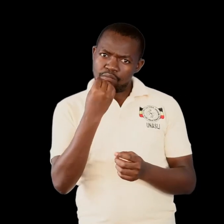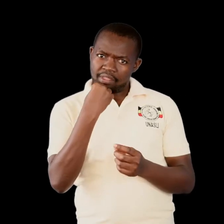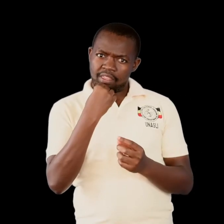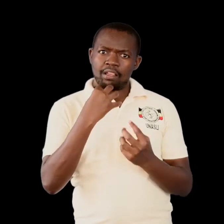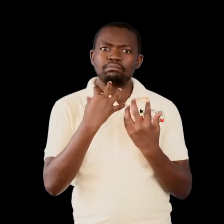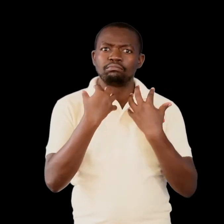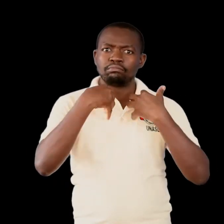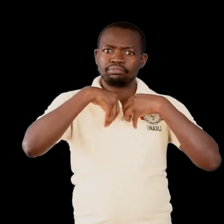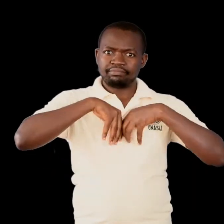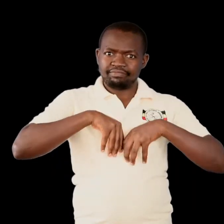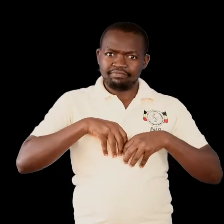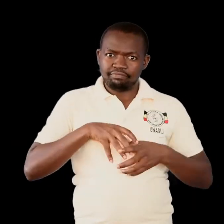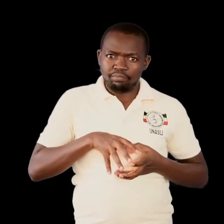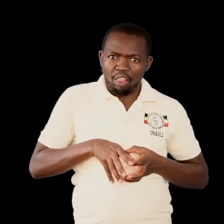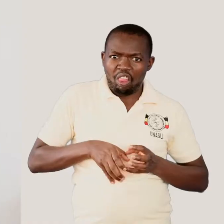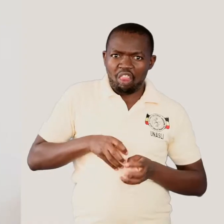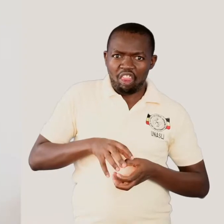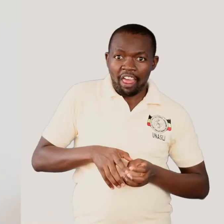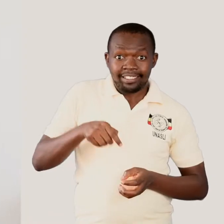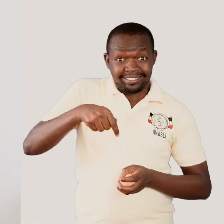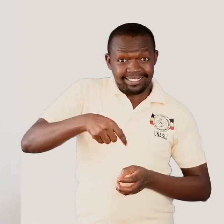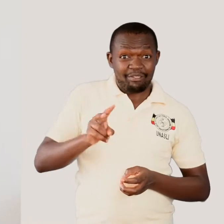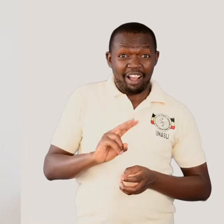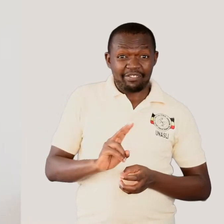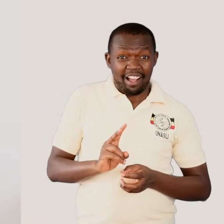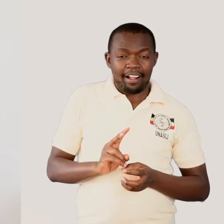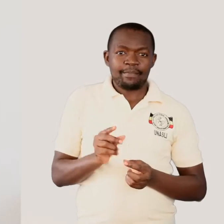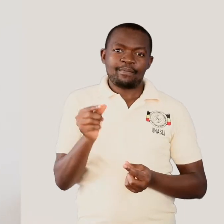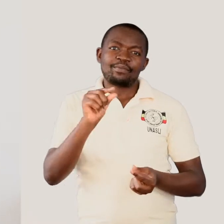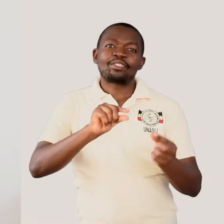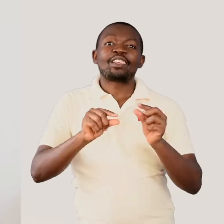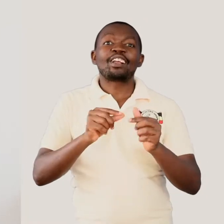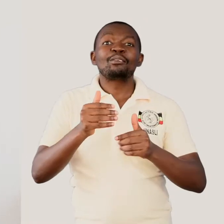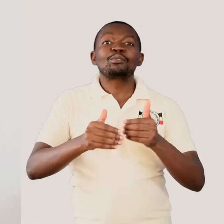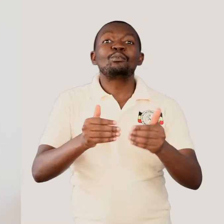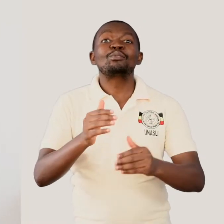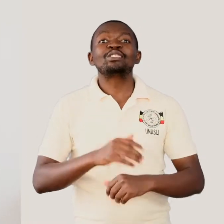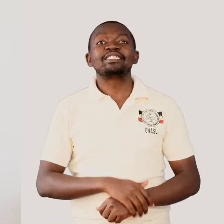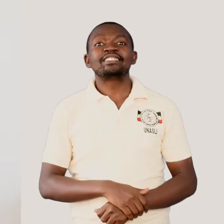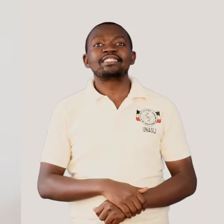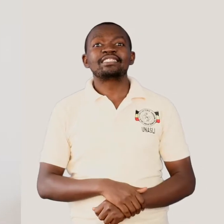That is also a chemical process done in biology.